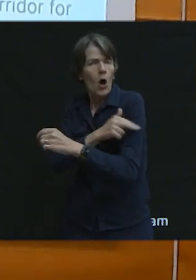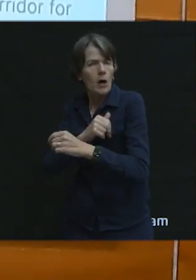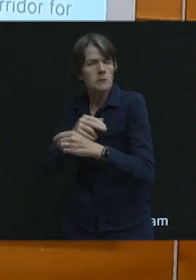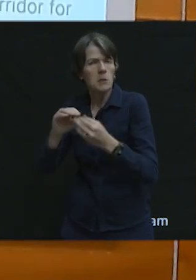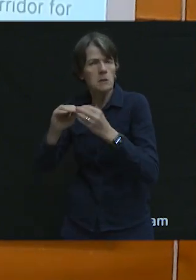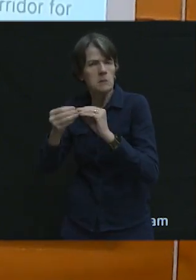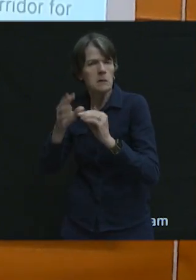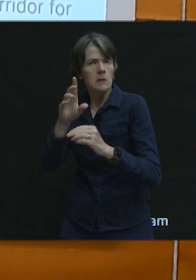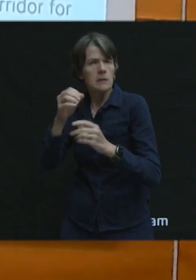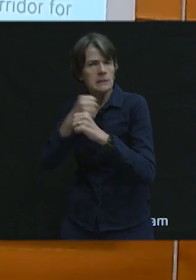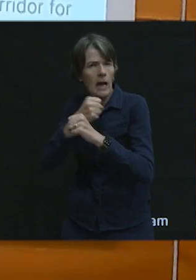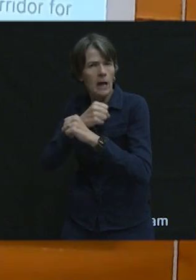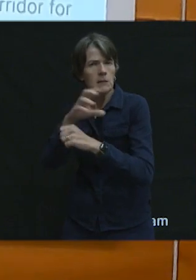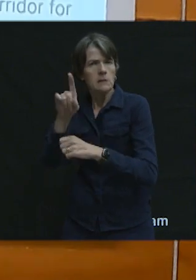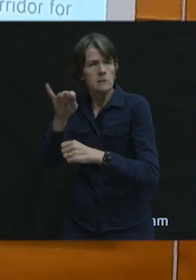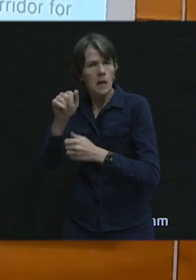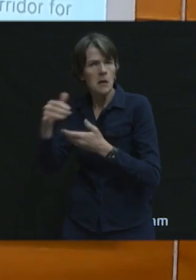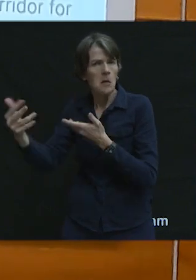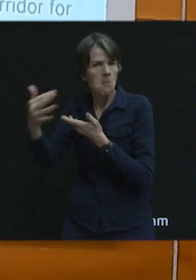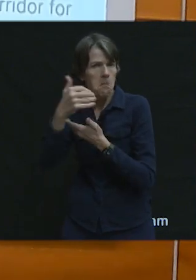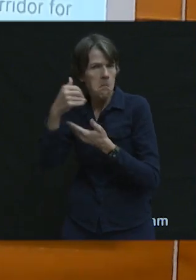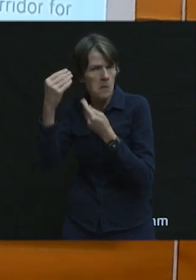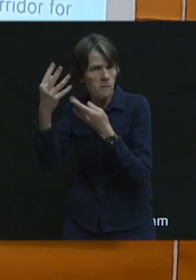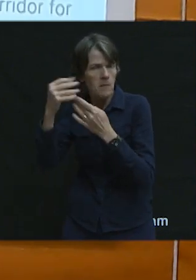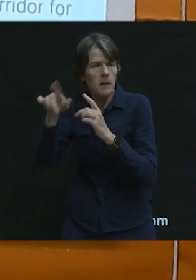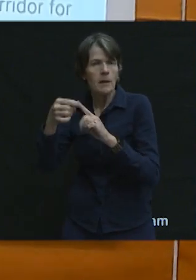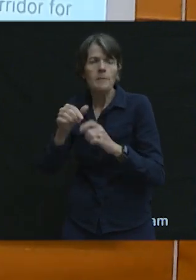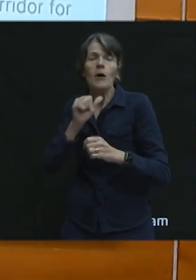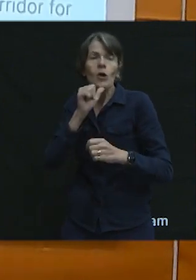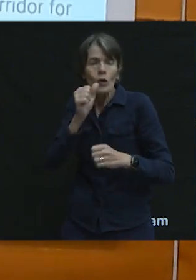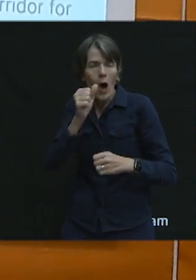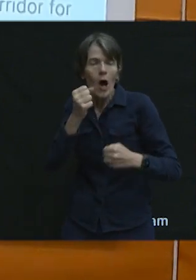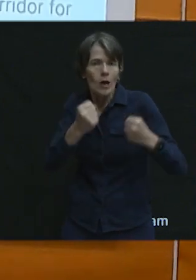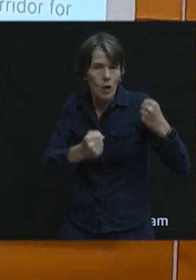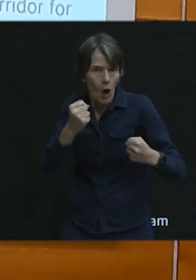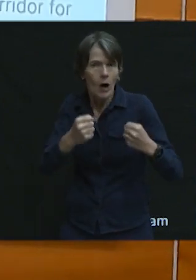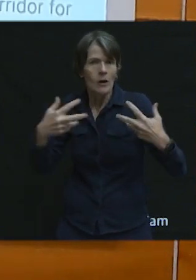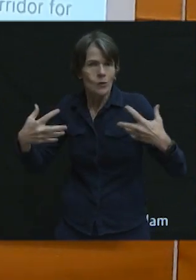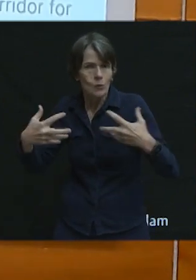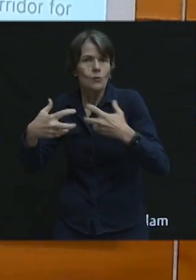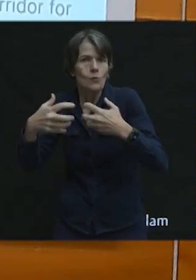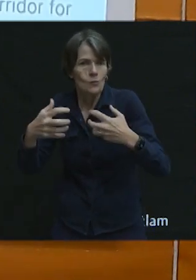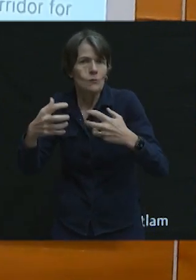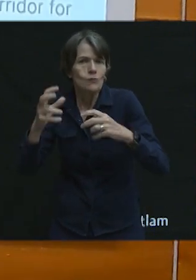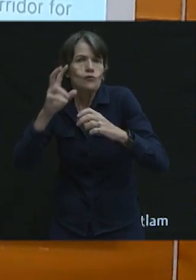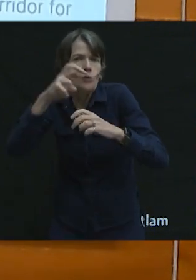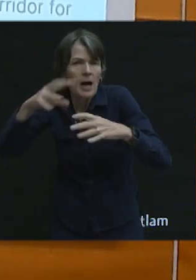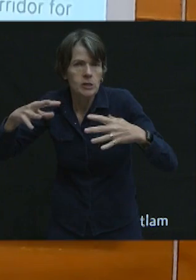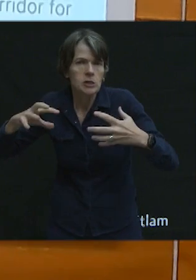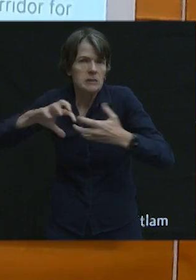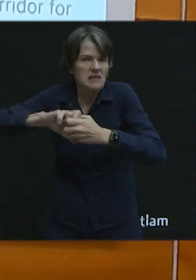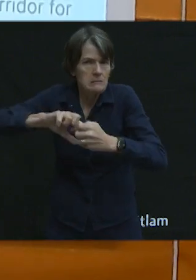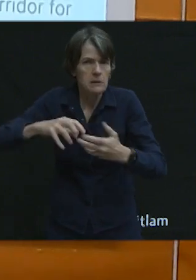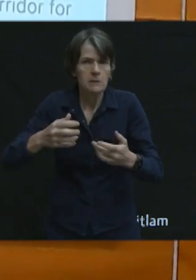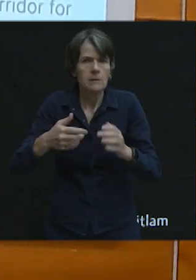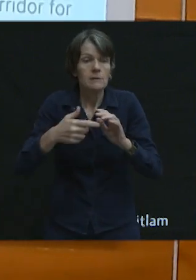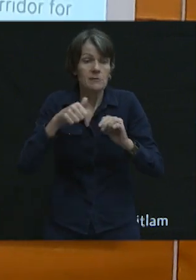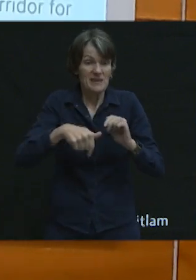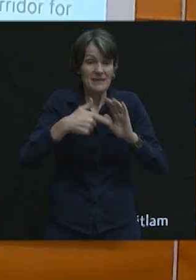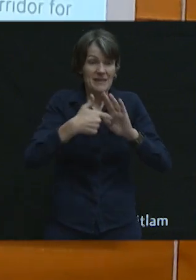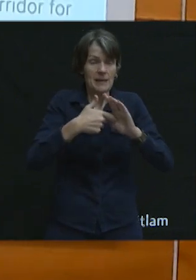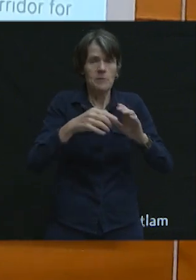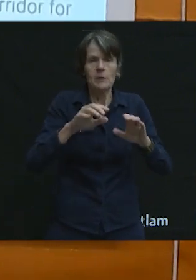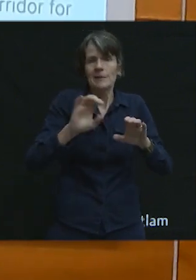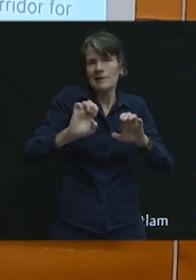place you can get information related to non-motor vehicle-involved crashes. So, in this example, e-scooters with a